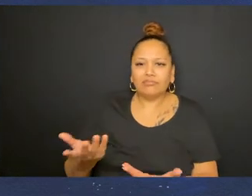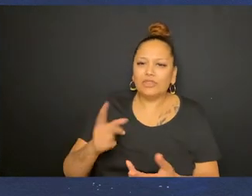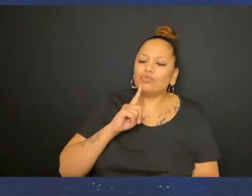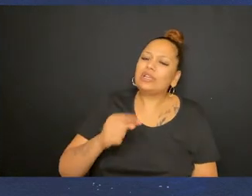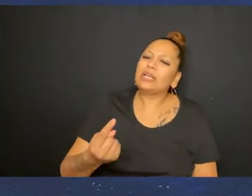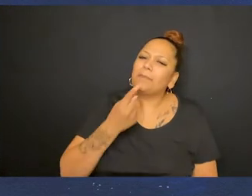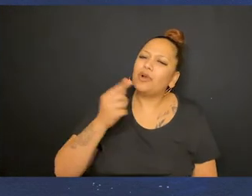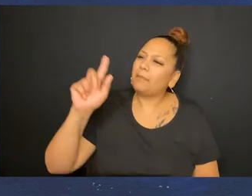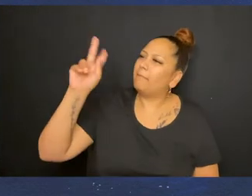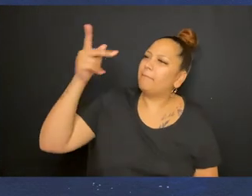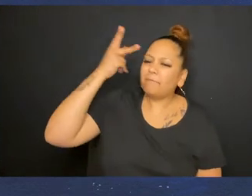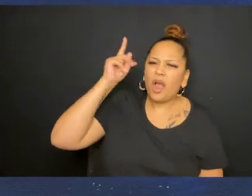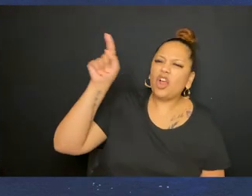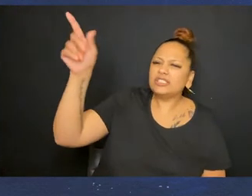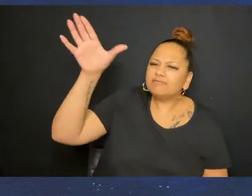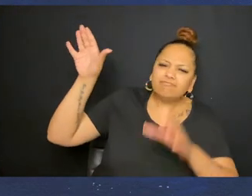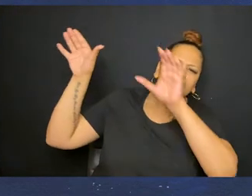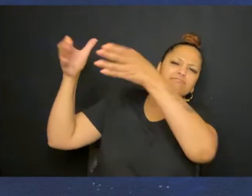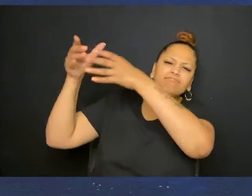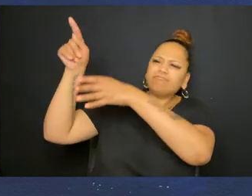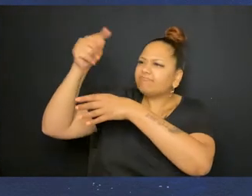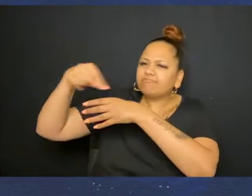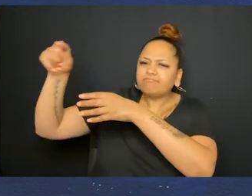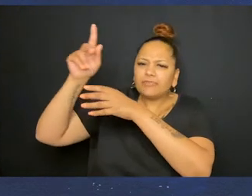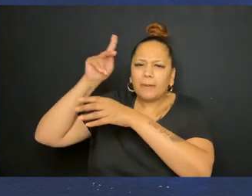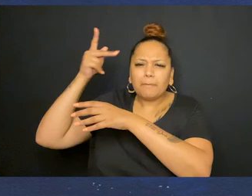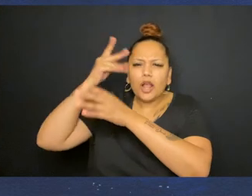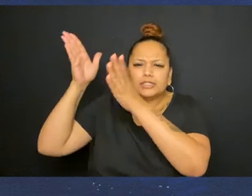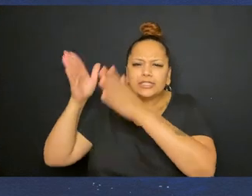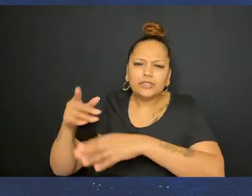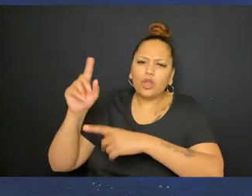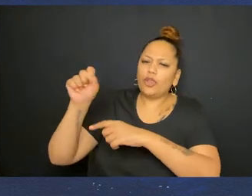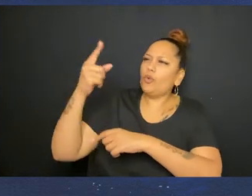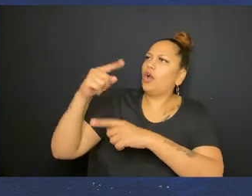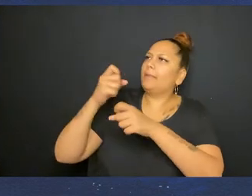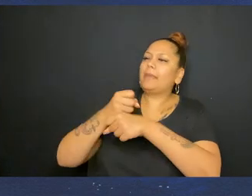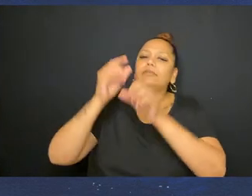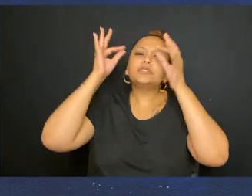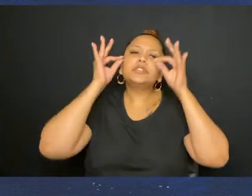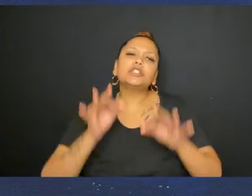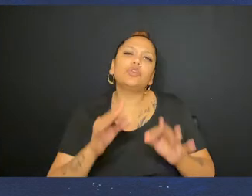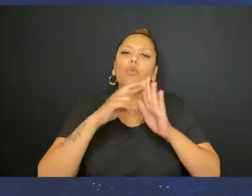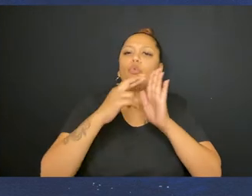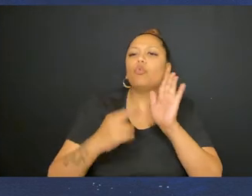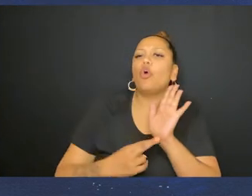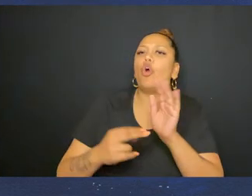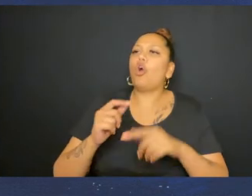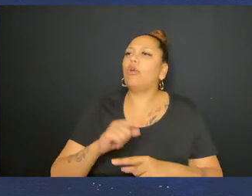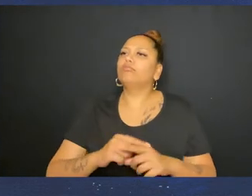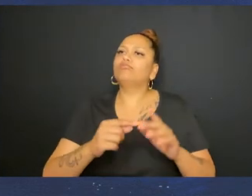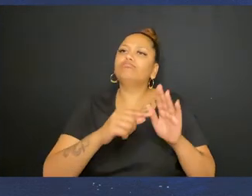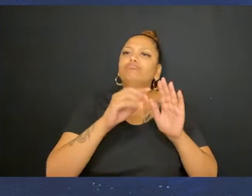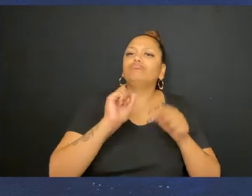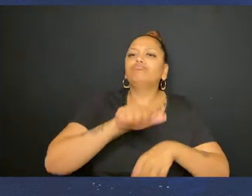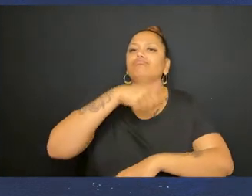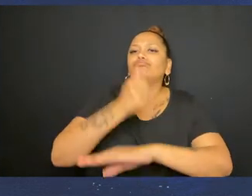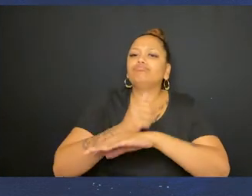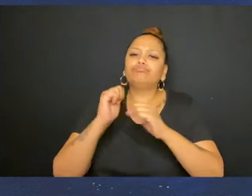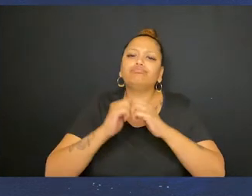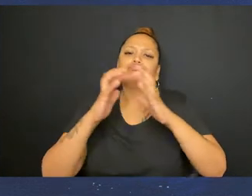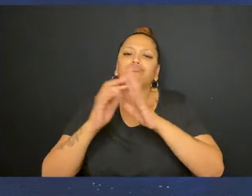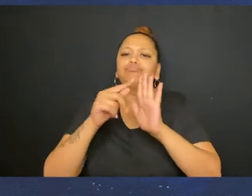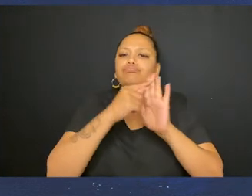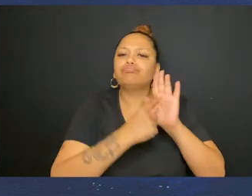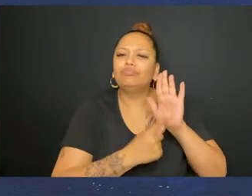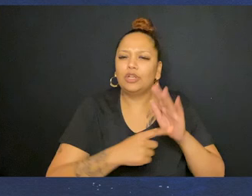And it's really disappointing to know that the politicians, the ones who are making all of the rules and regulations, the